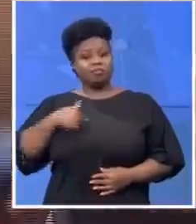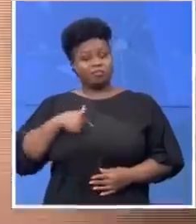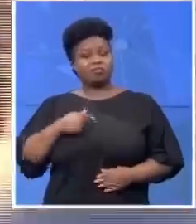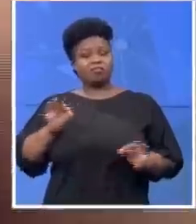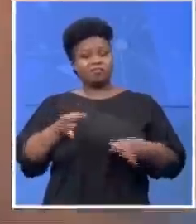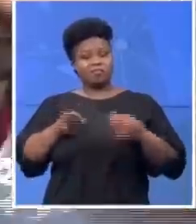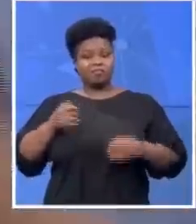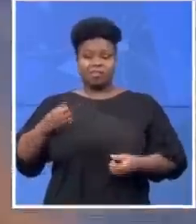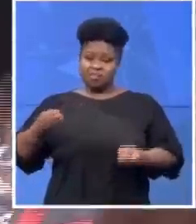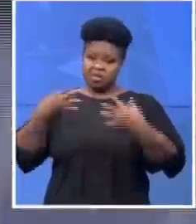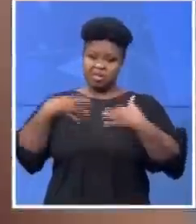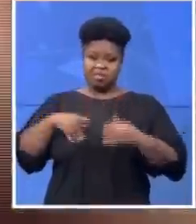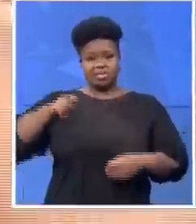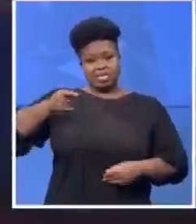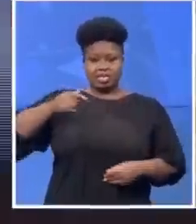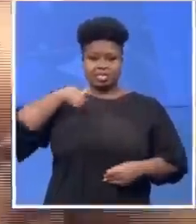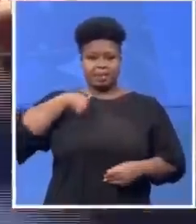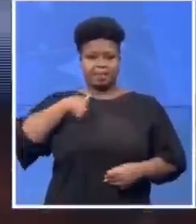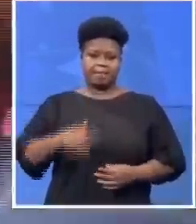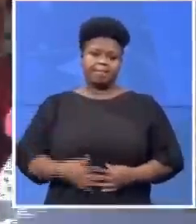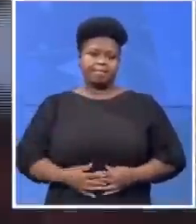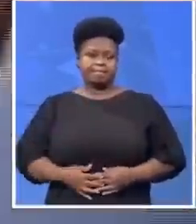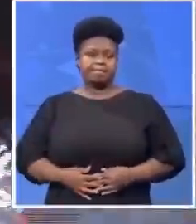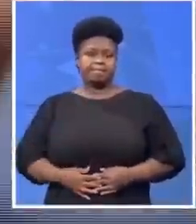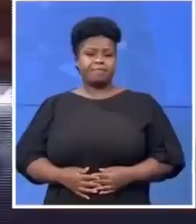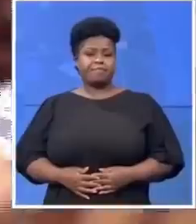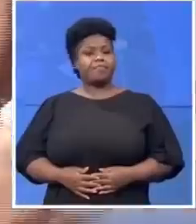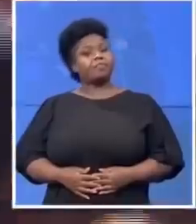Snubbing the 2021 poll,